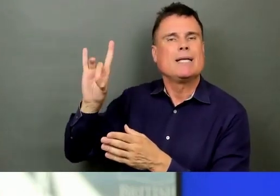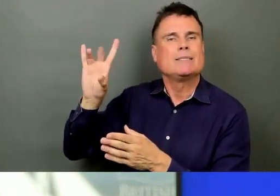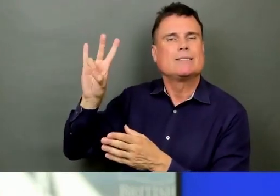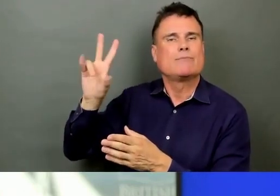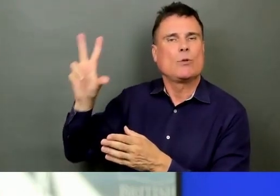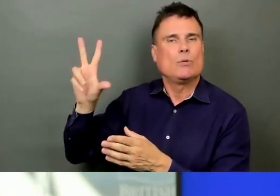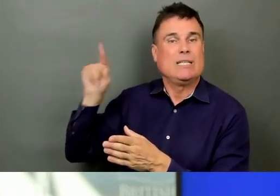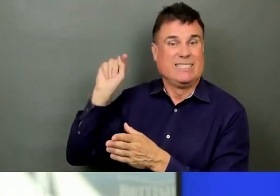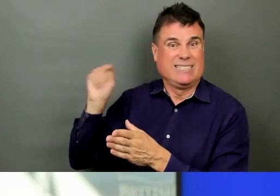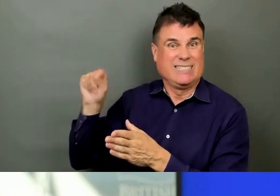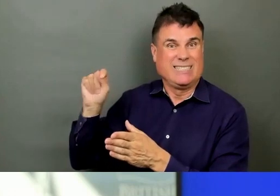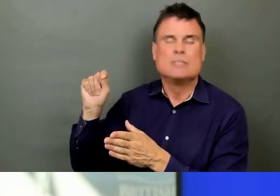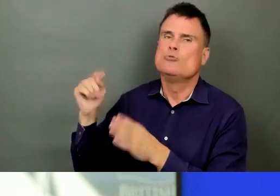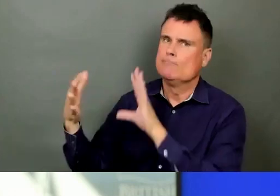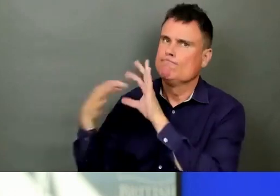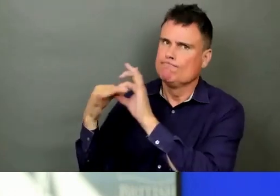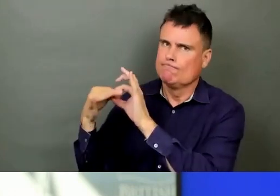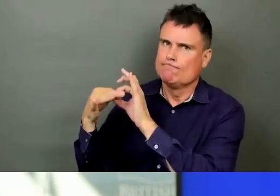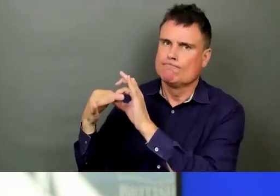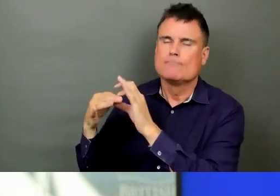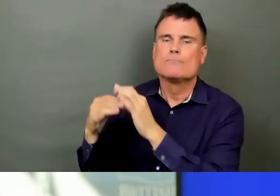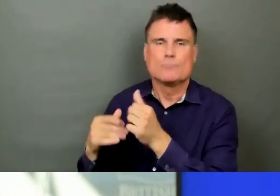across the province